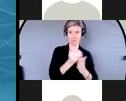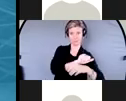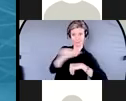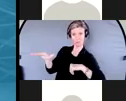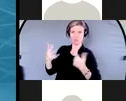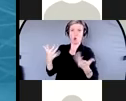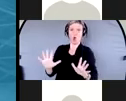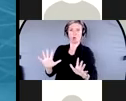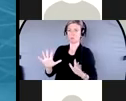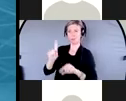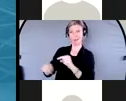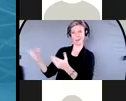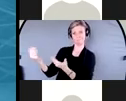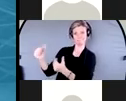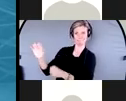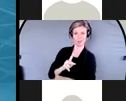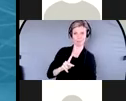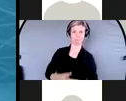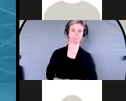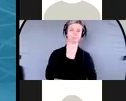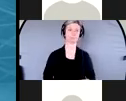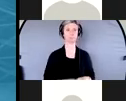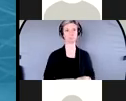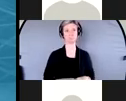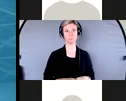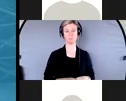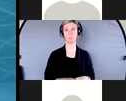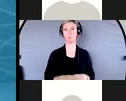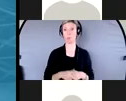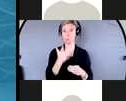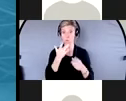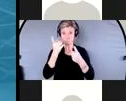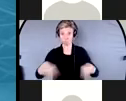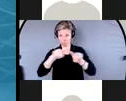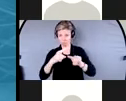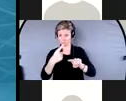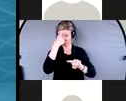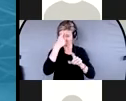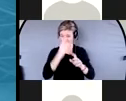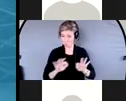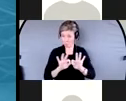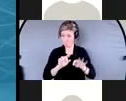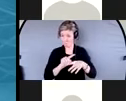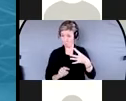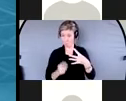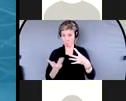So to summarize, if there are four key takeaways from from, you know, our presentation,